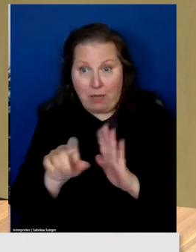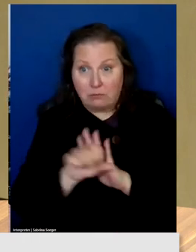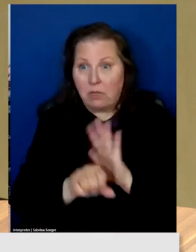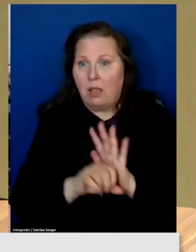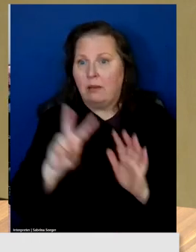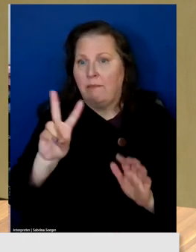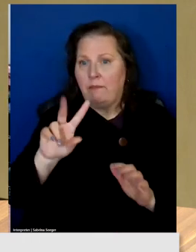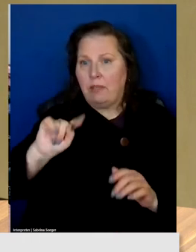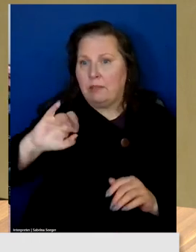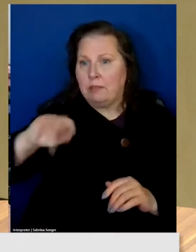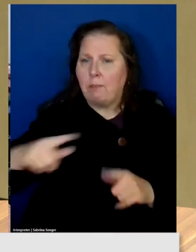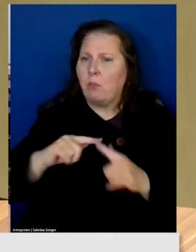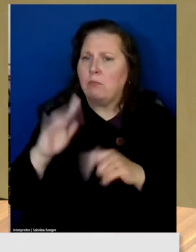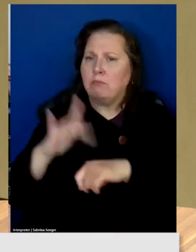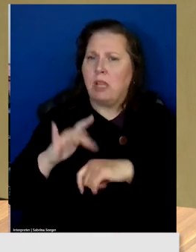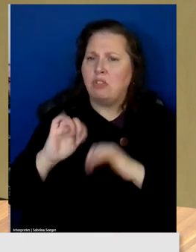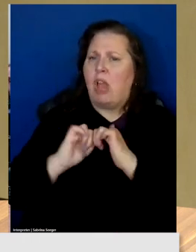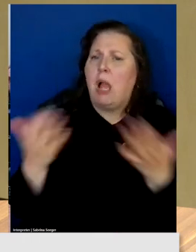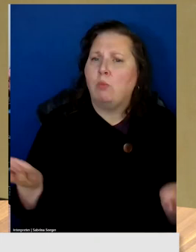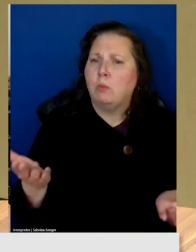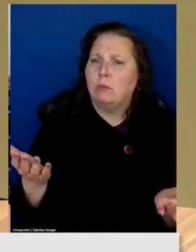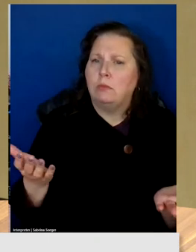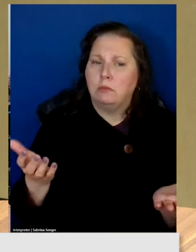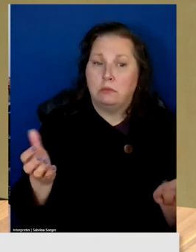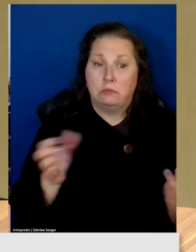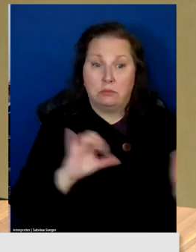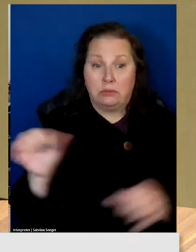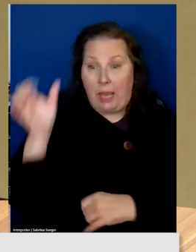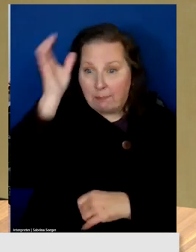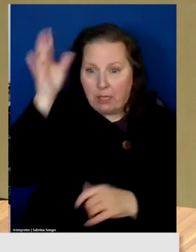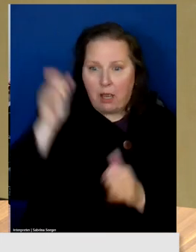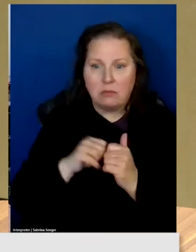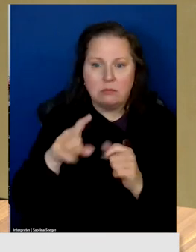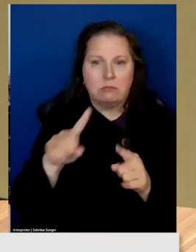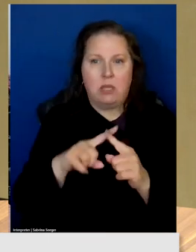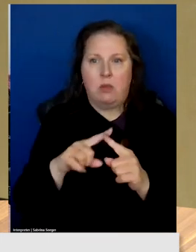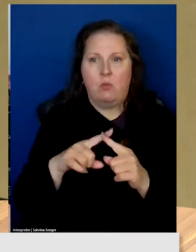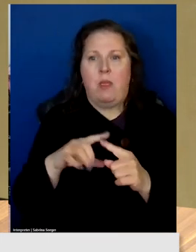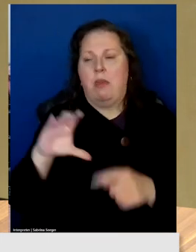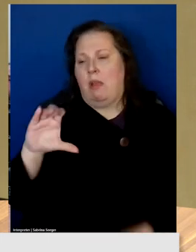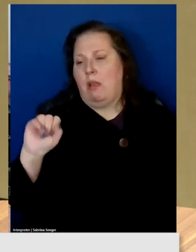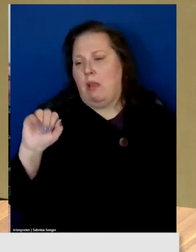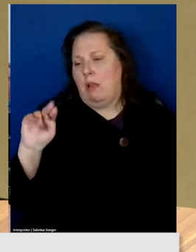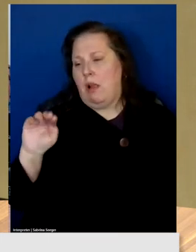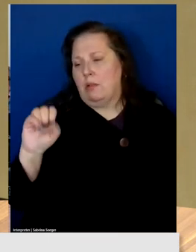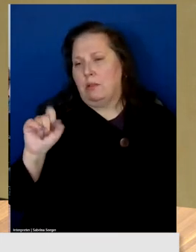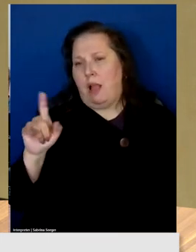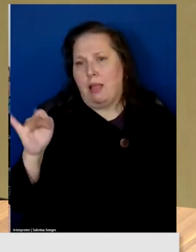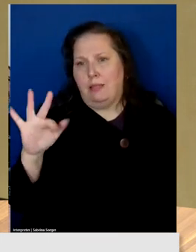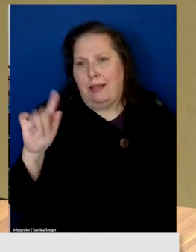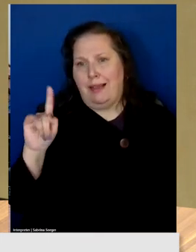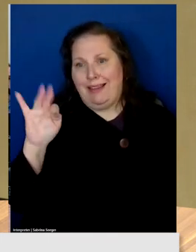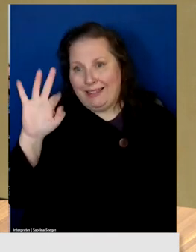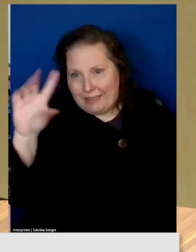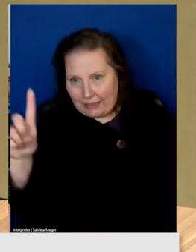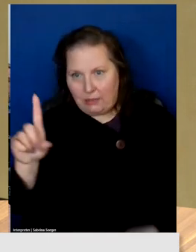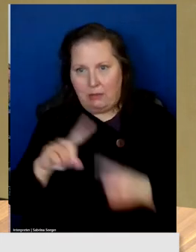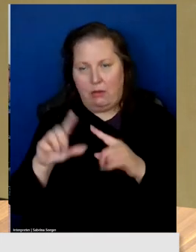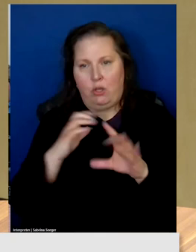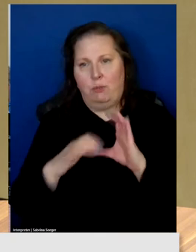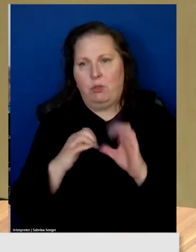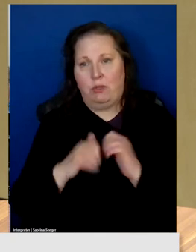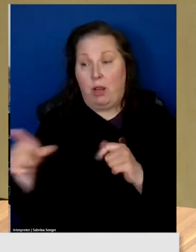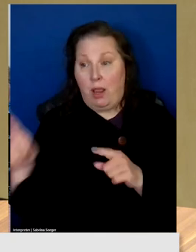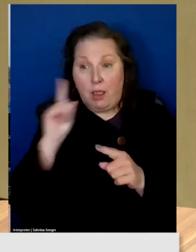program. Uh, similarly with. Consolidated communications as a condition of a service quality investigation.